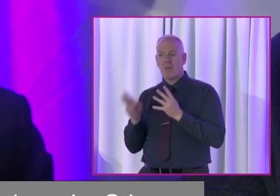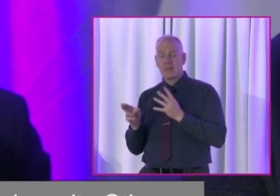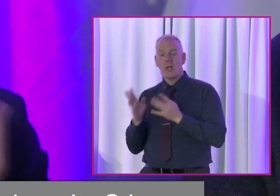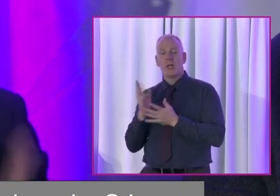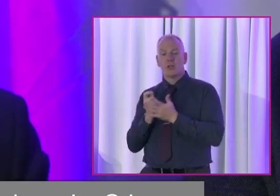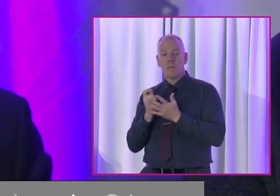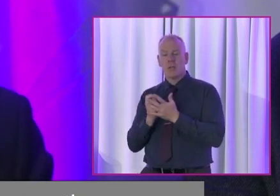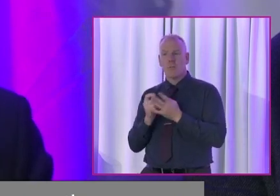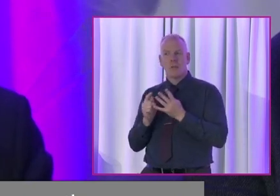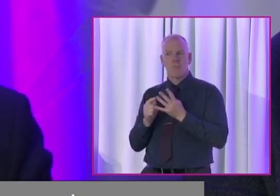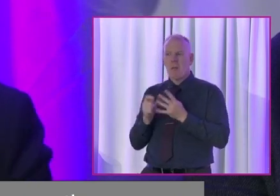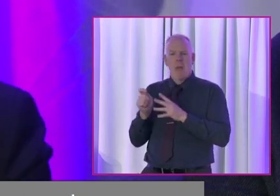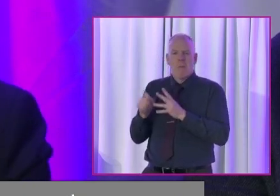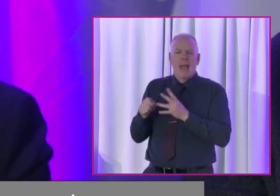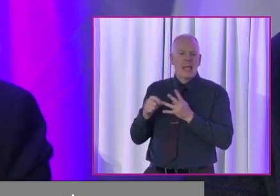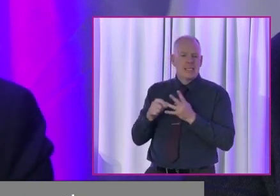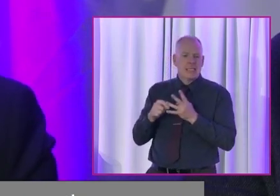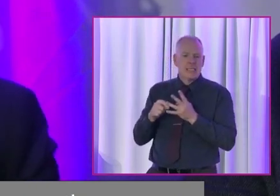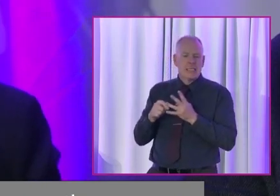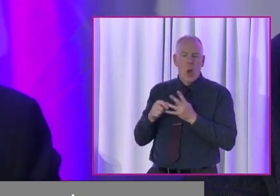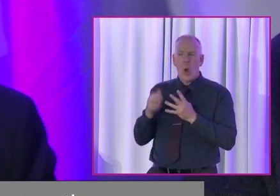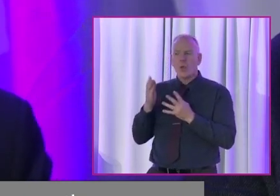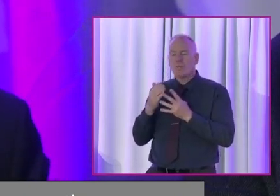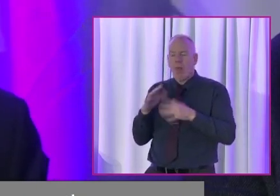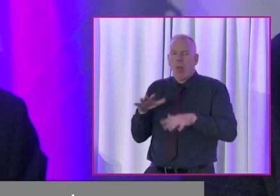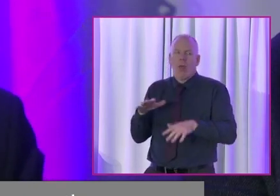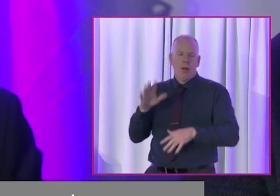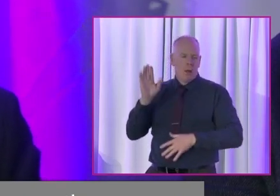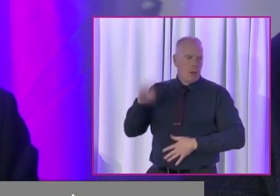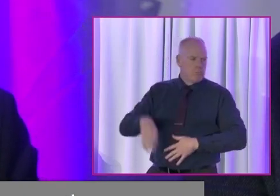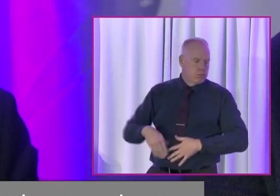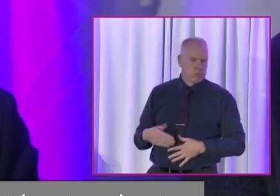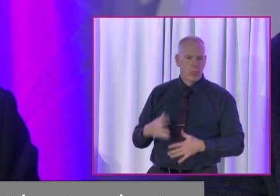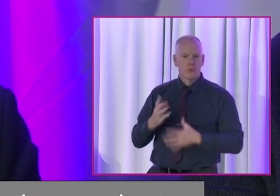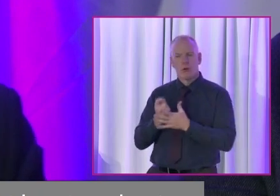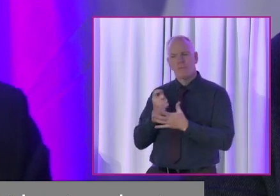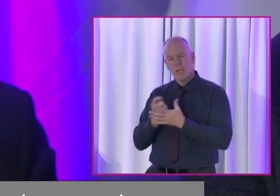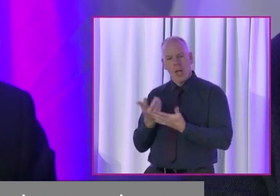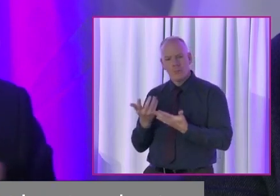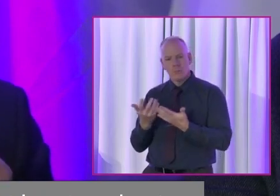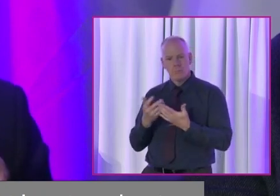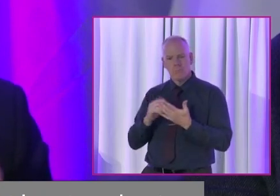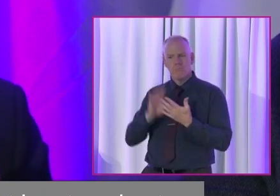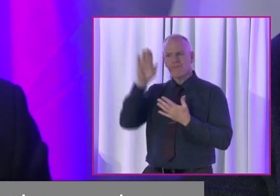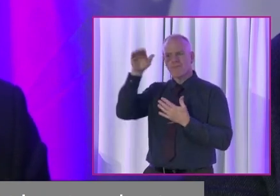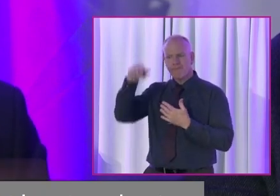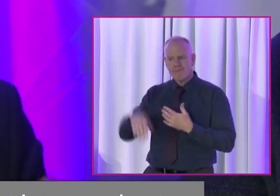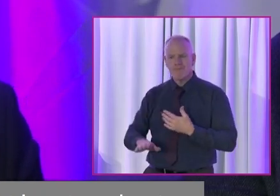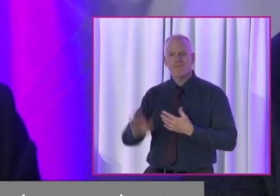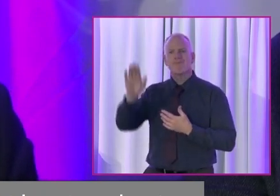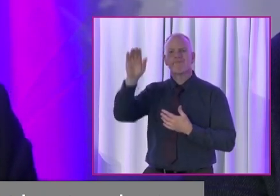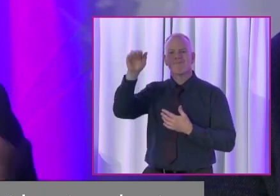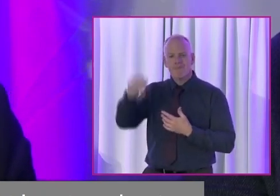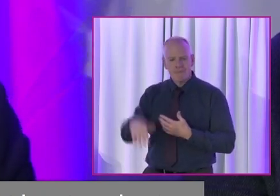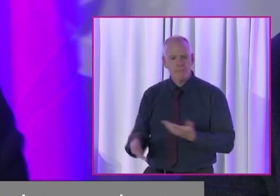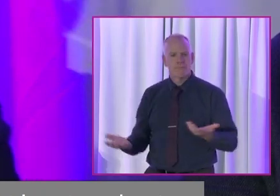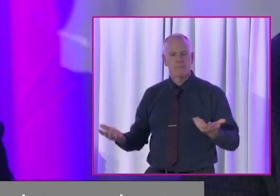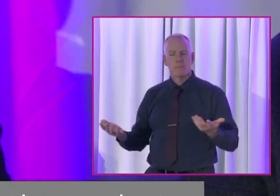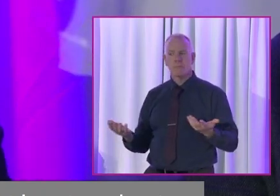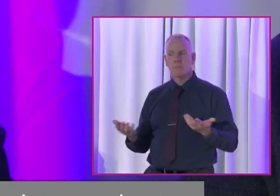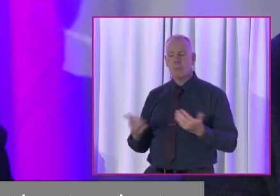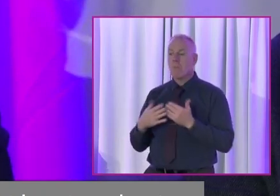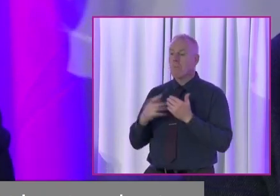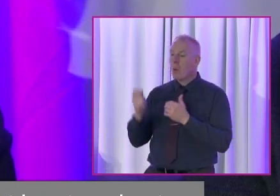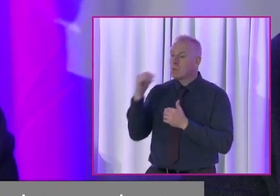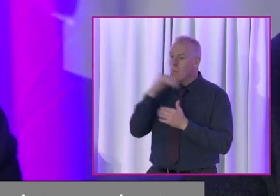I might be at my best or I might be at certain times. But in all of that, I think, Colman, the